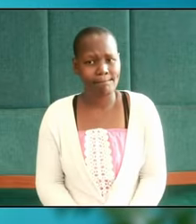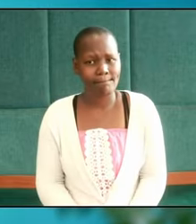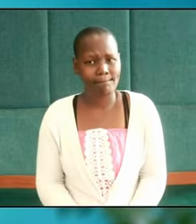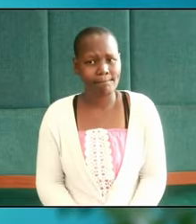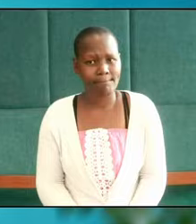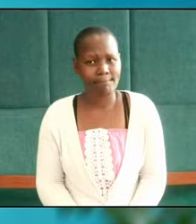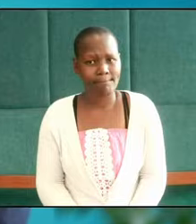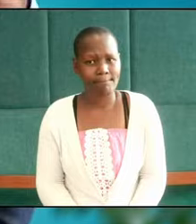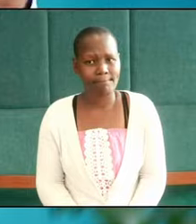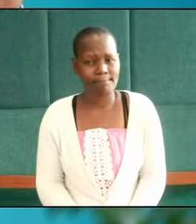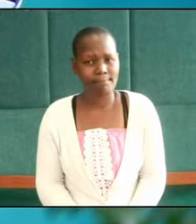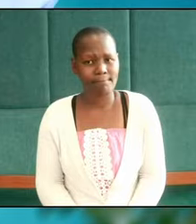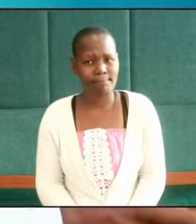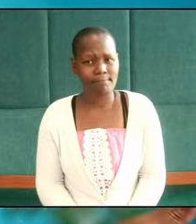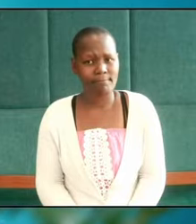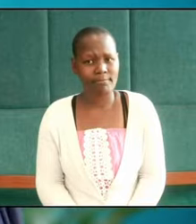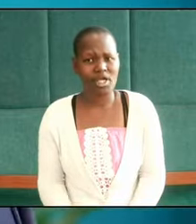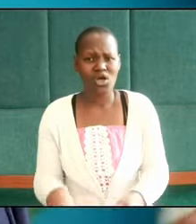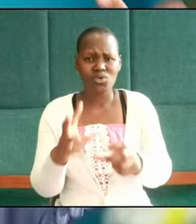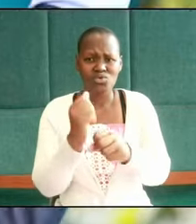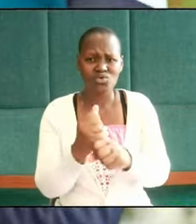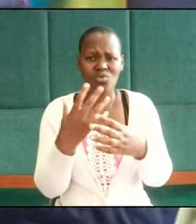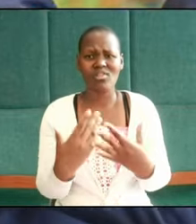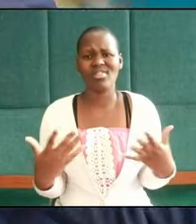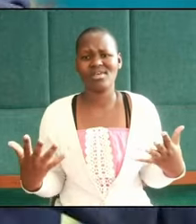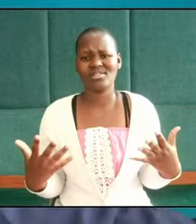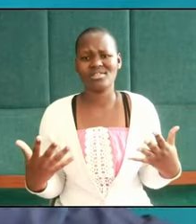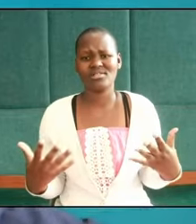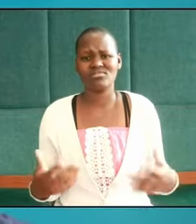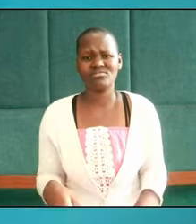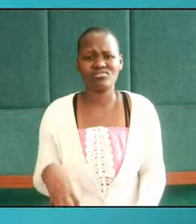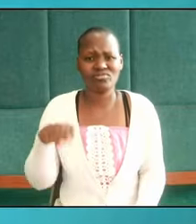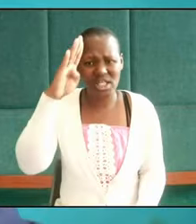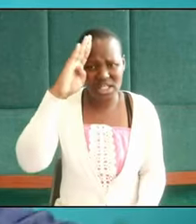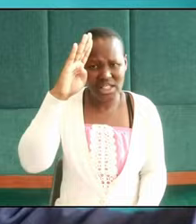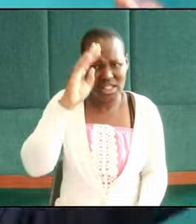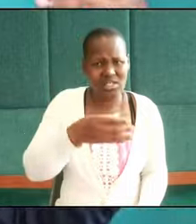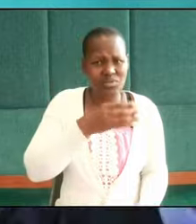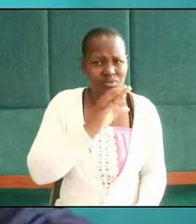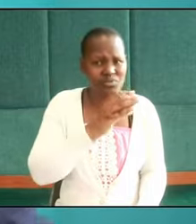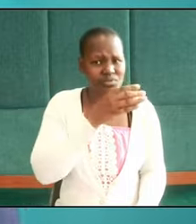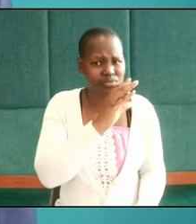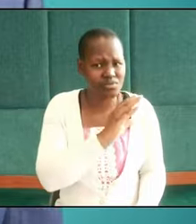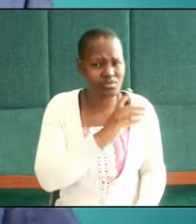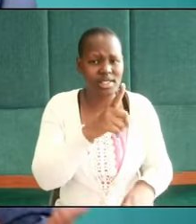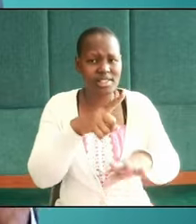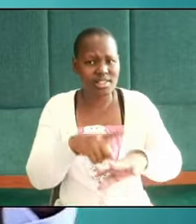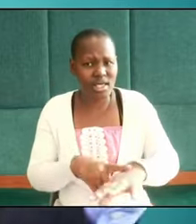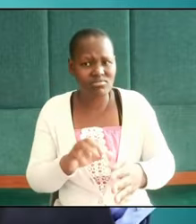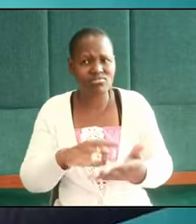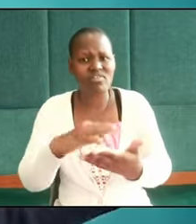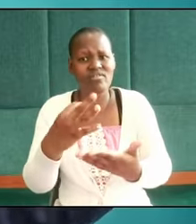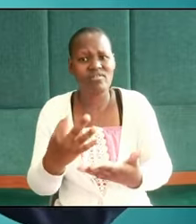lavishing and indulging in drinking to a time that he